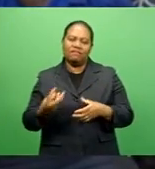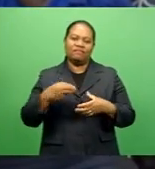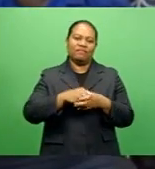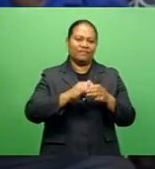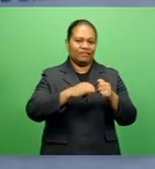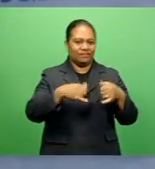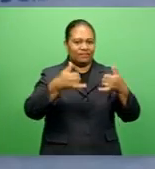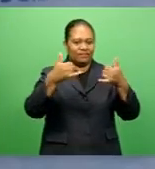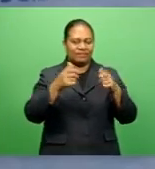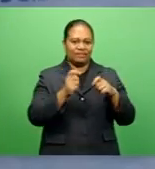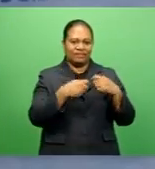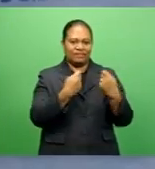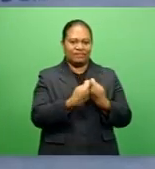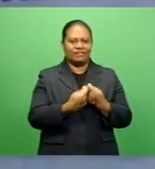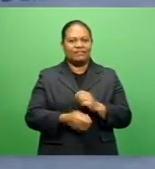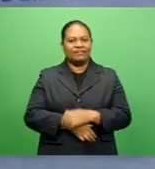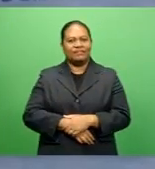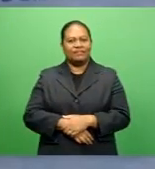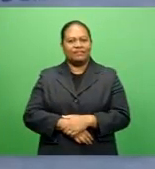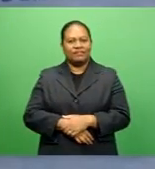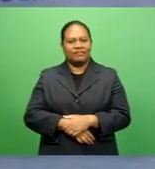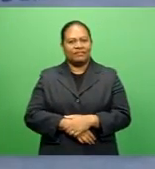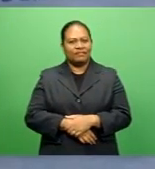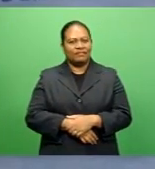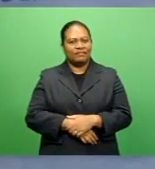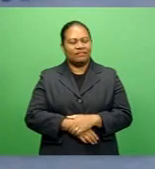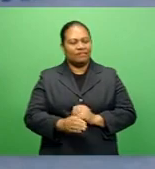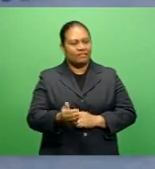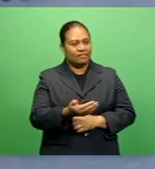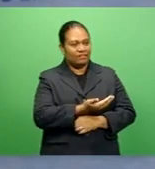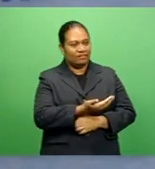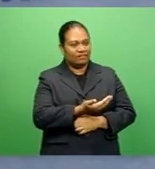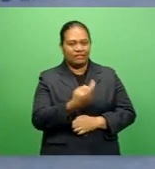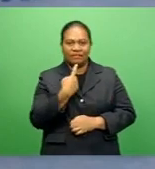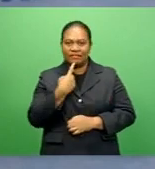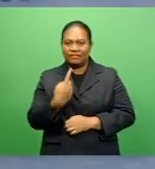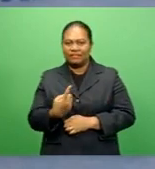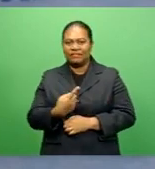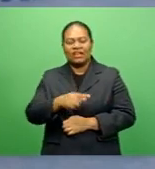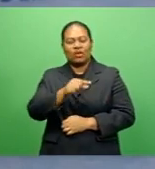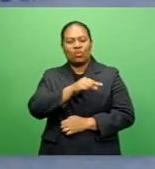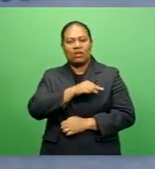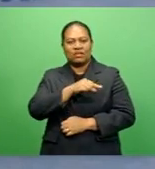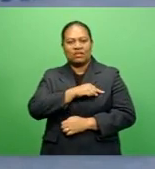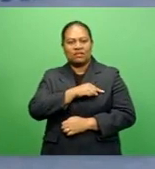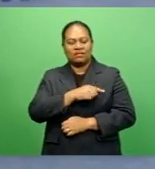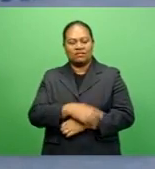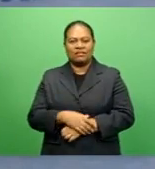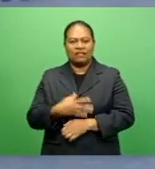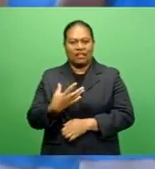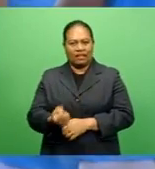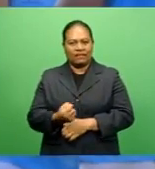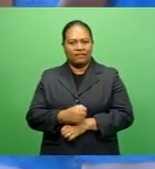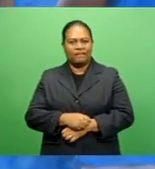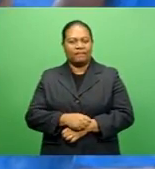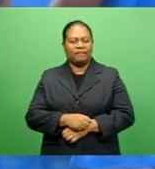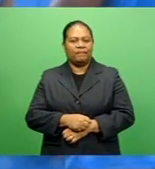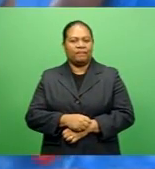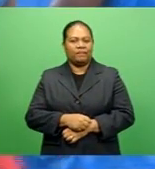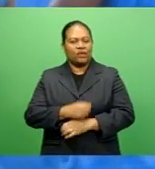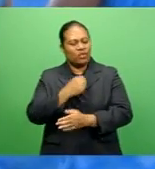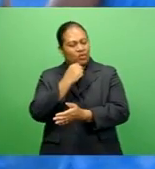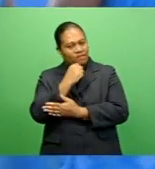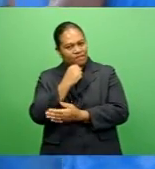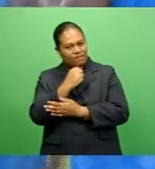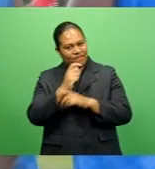Cup team. Suva's depth has been the quality of its club games,